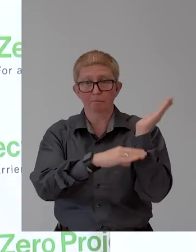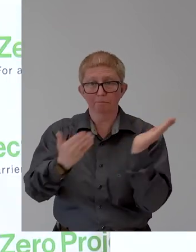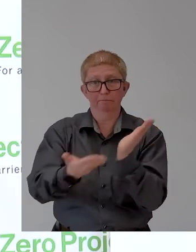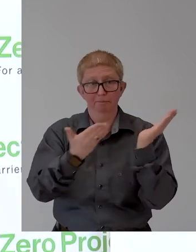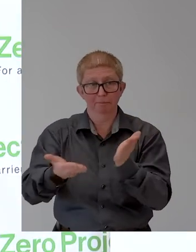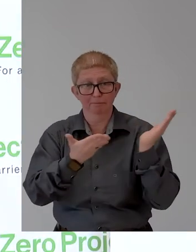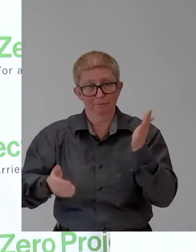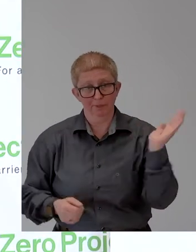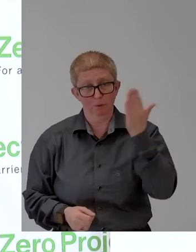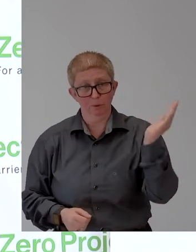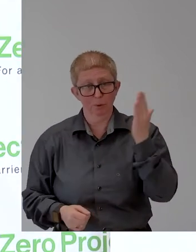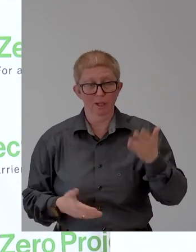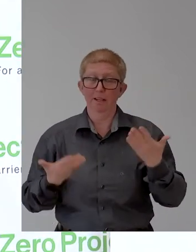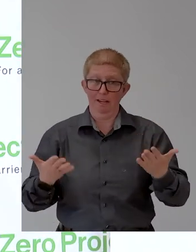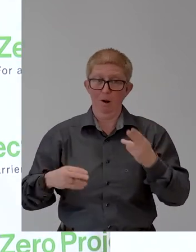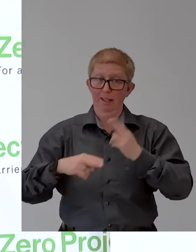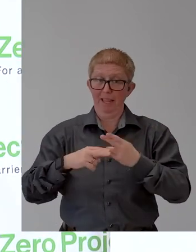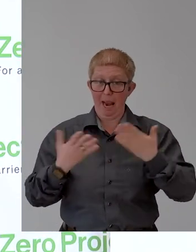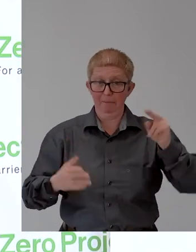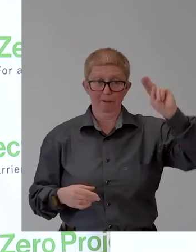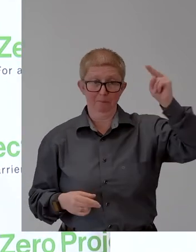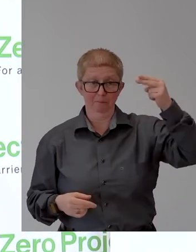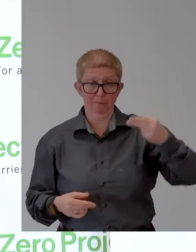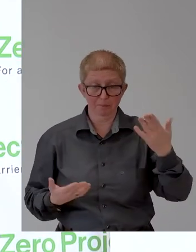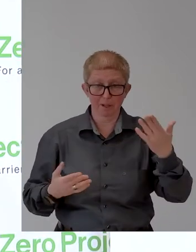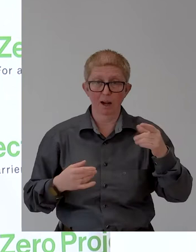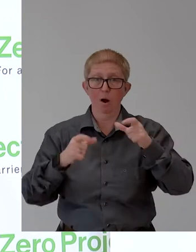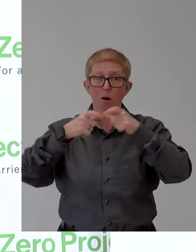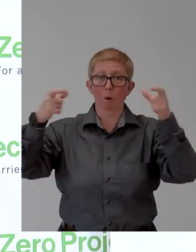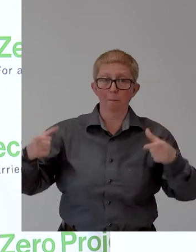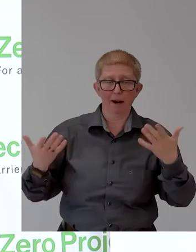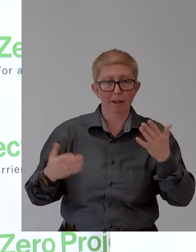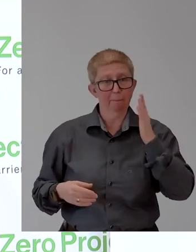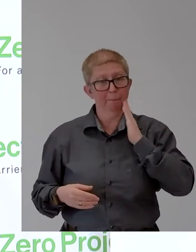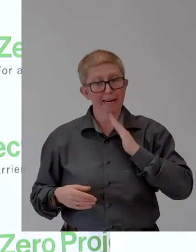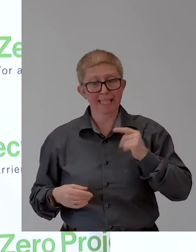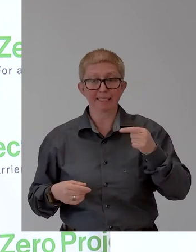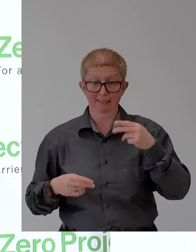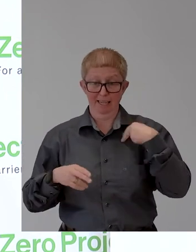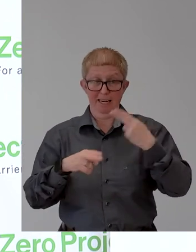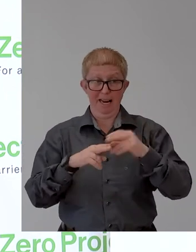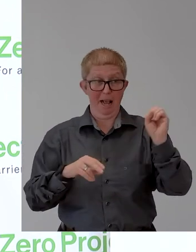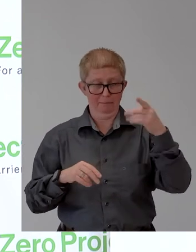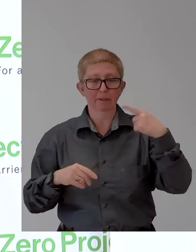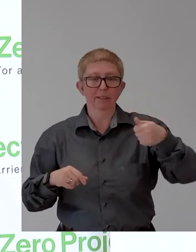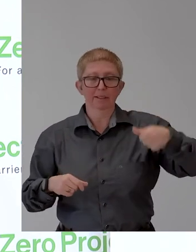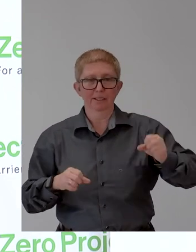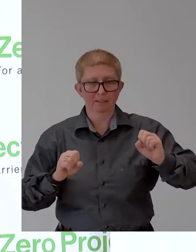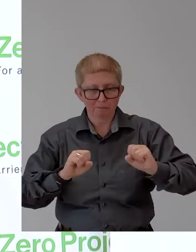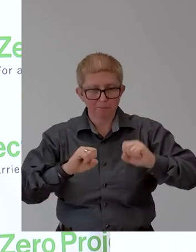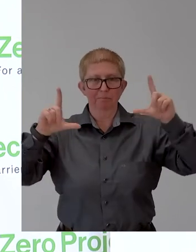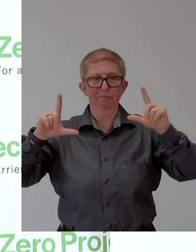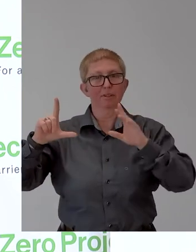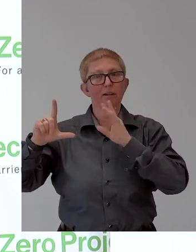we will call out the name of the organization. Please unmute yourself and do your statement. We kindly ask